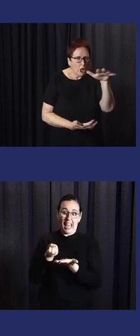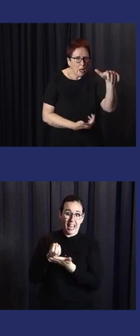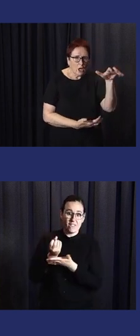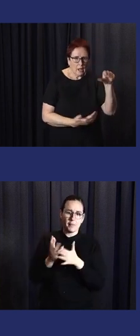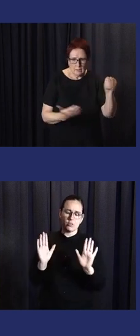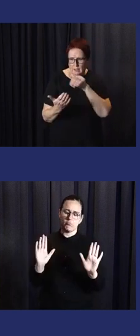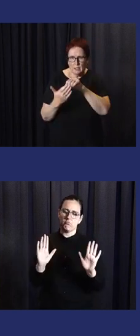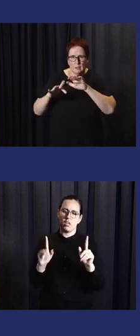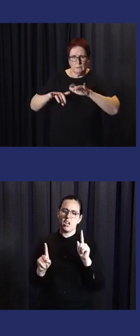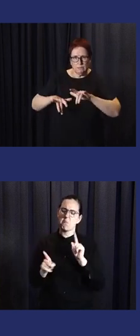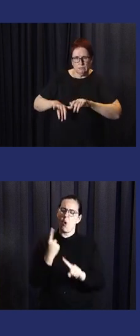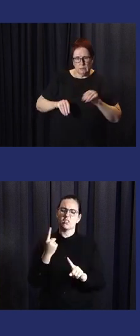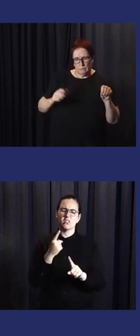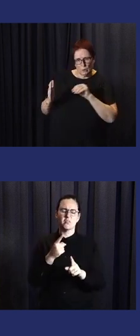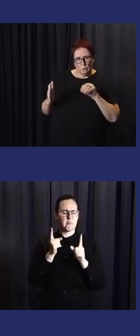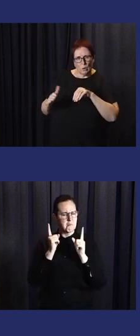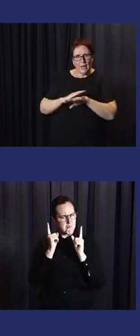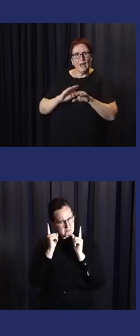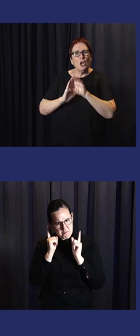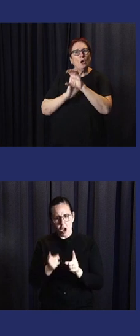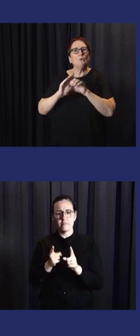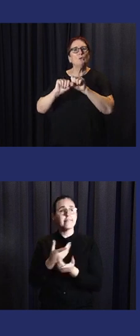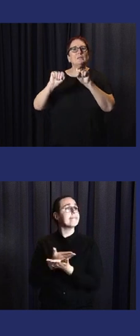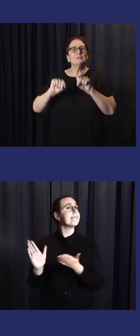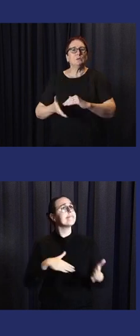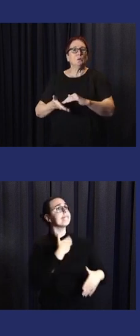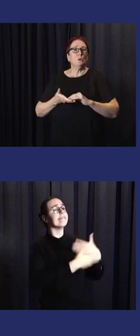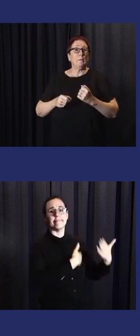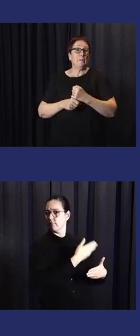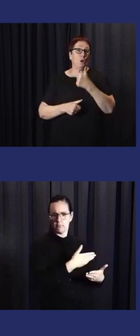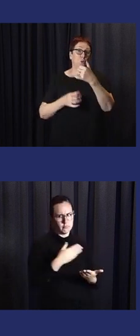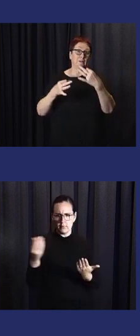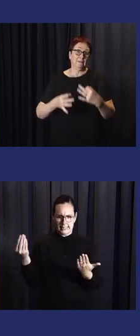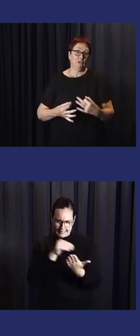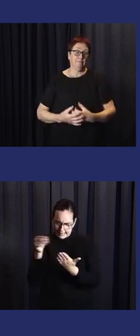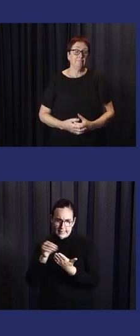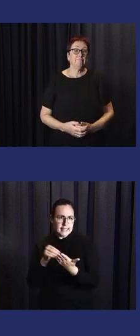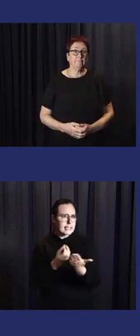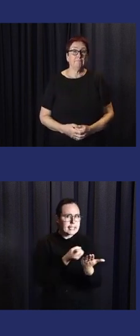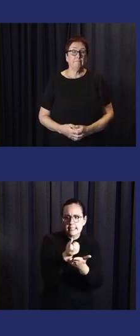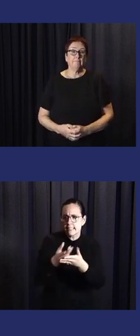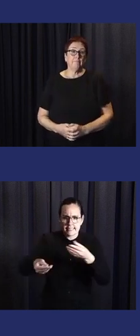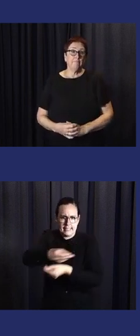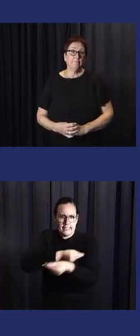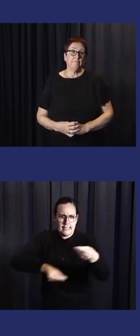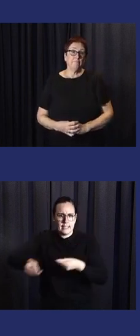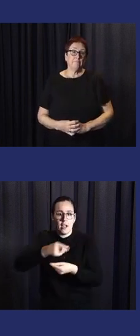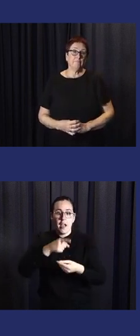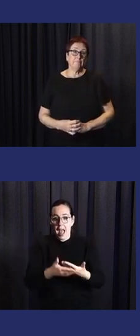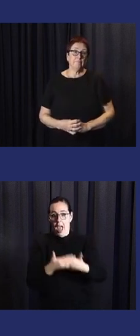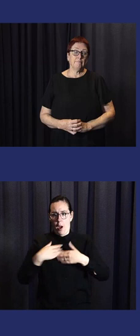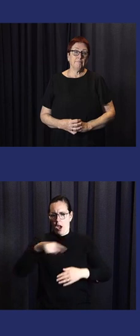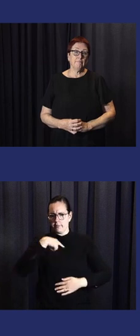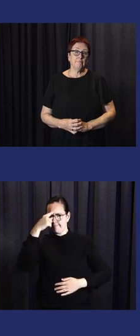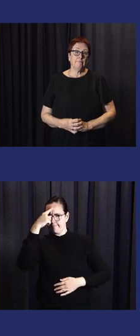important. So we try our best to collect and put the data in one system so we can serve for